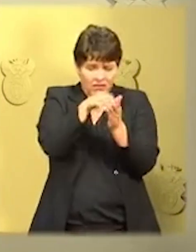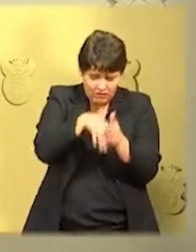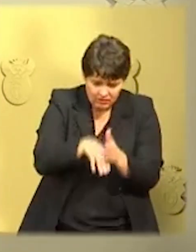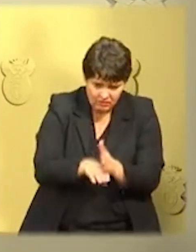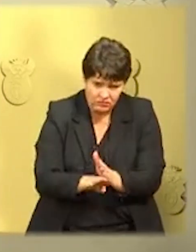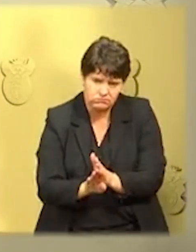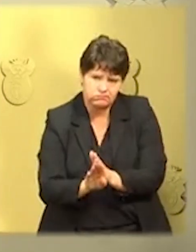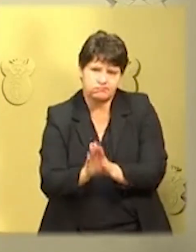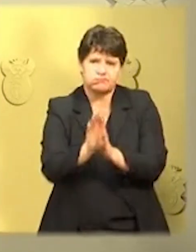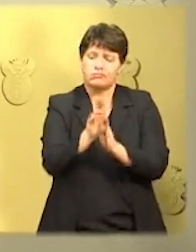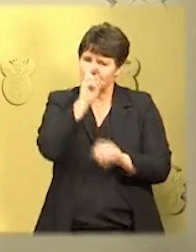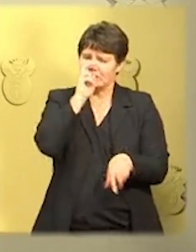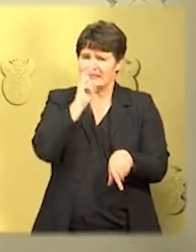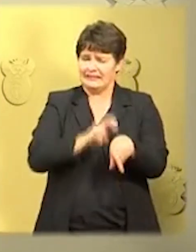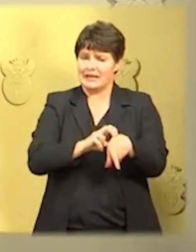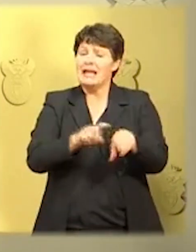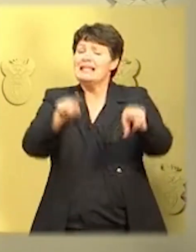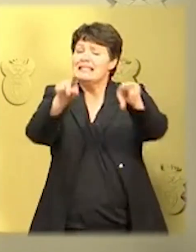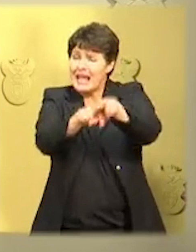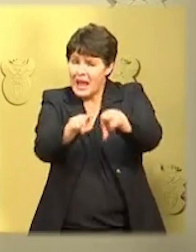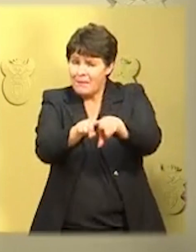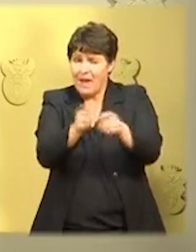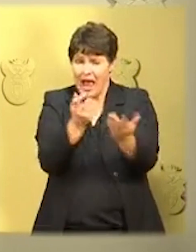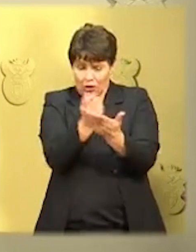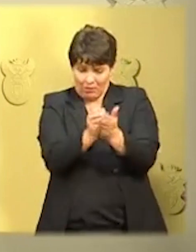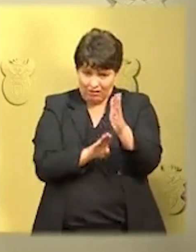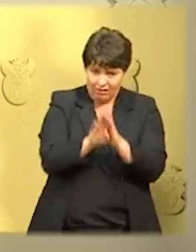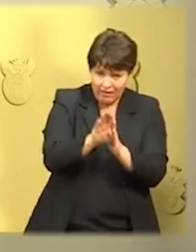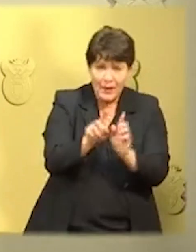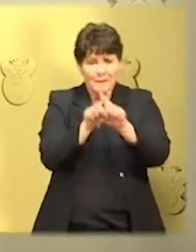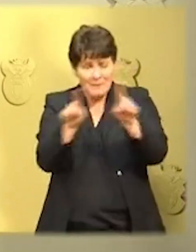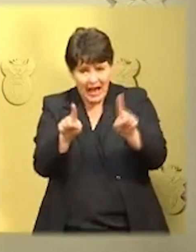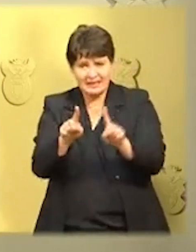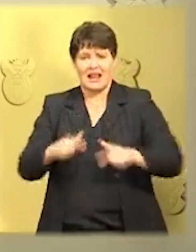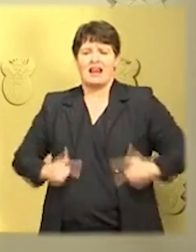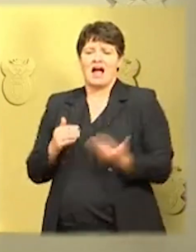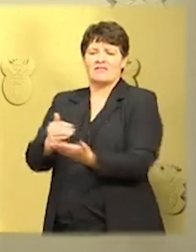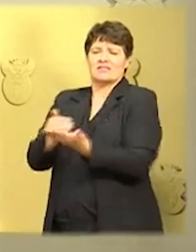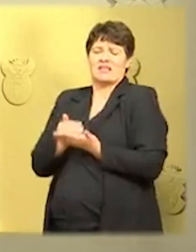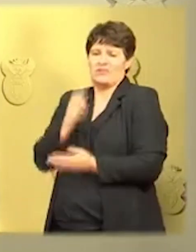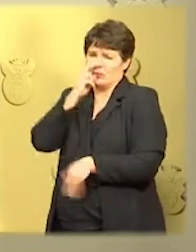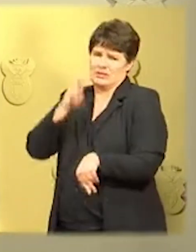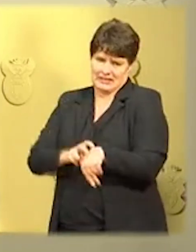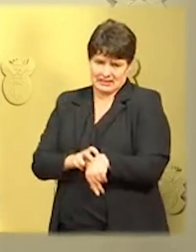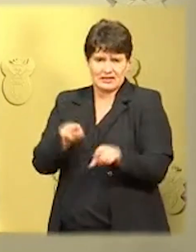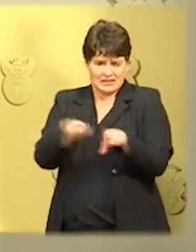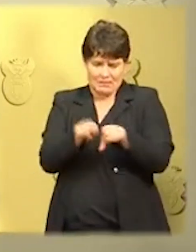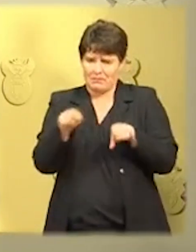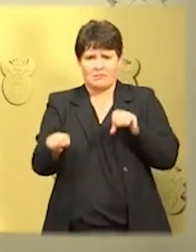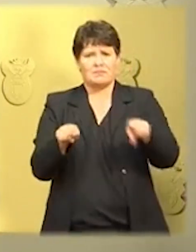and save lives. To achieve this we have developed an approach